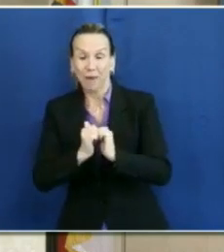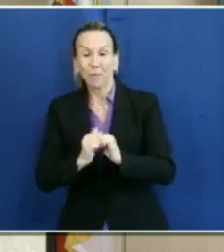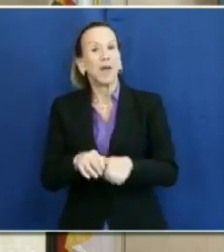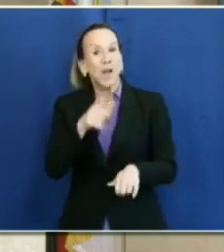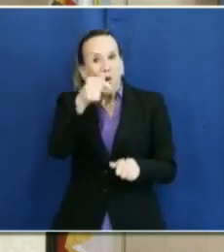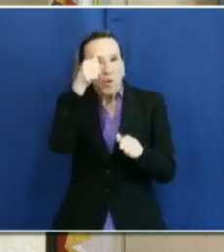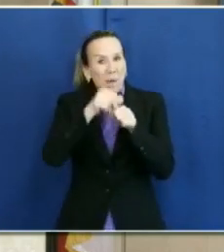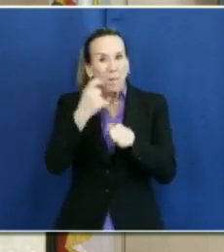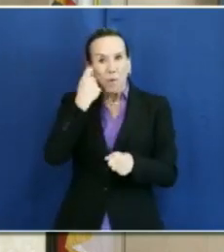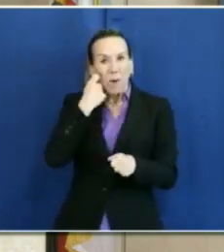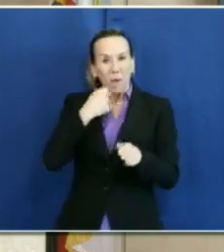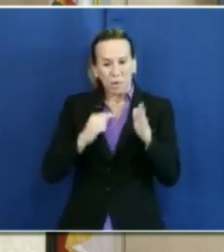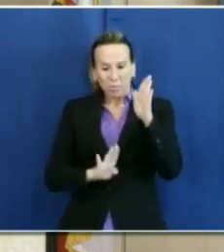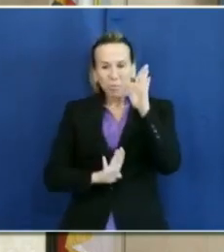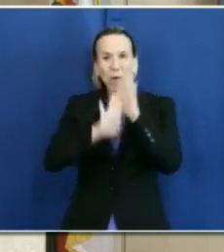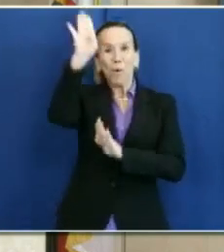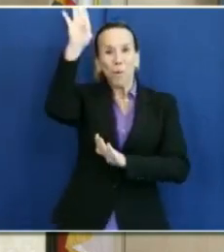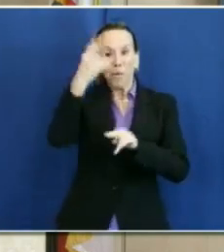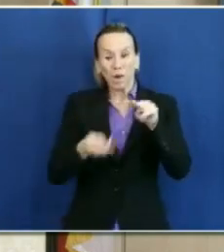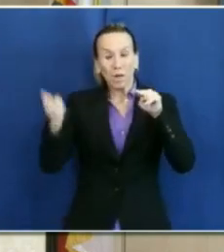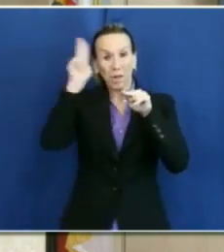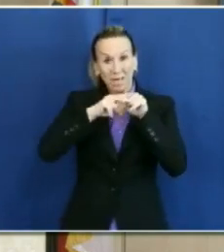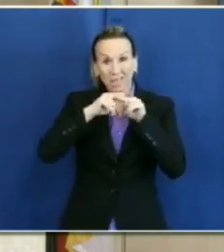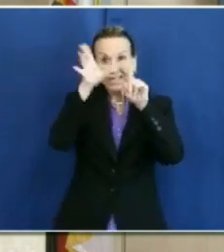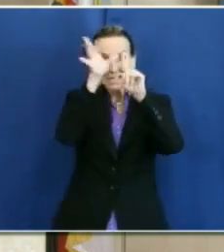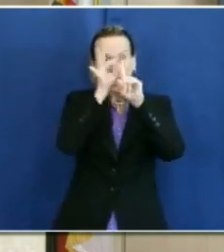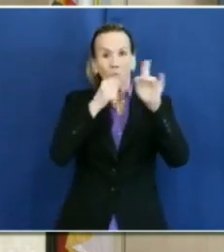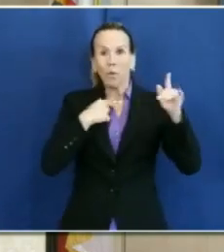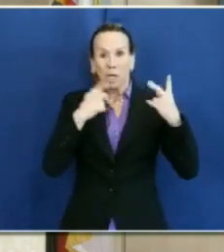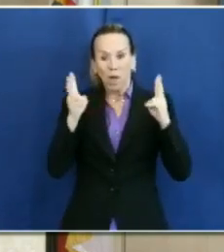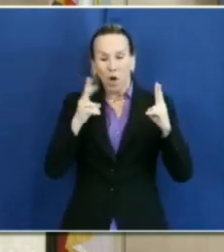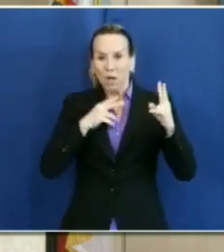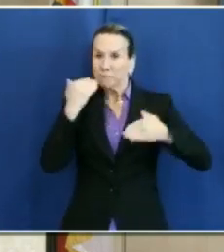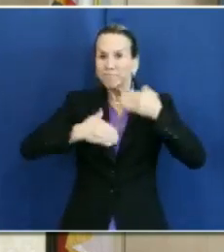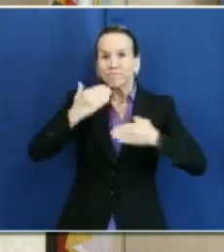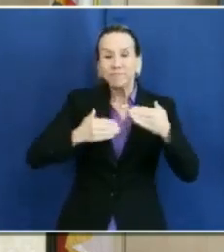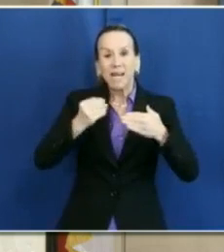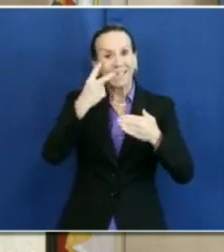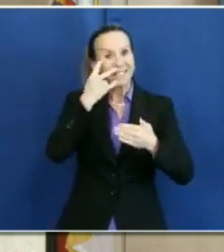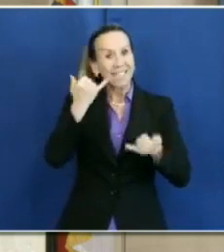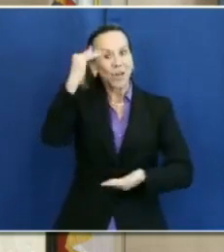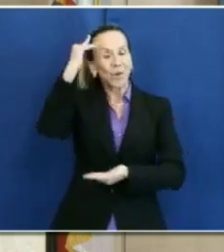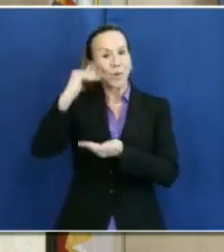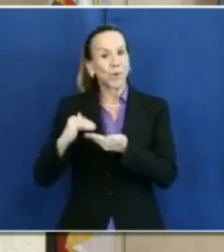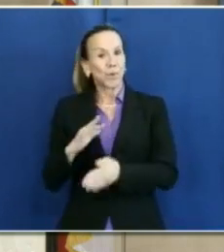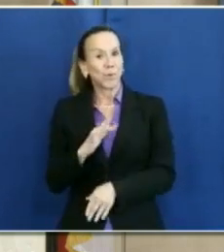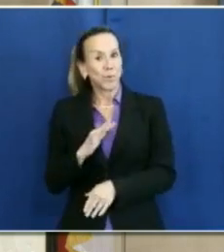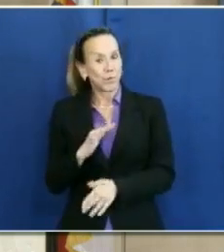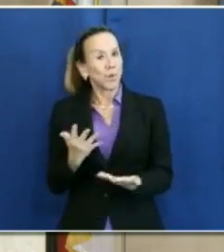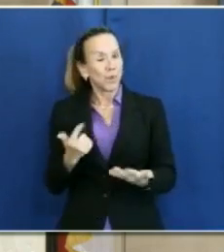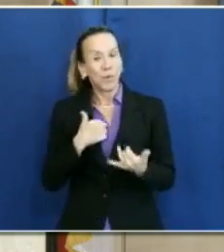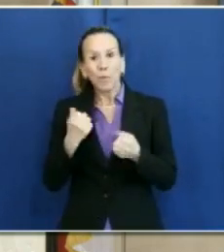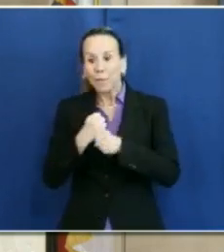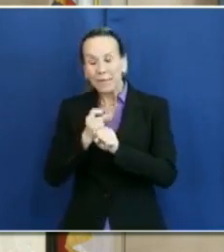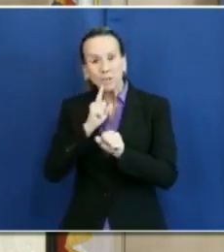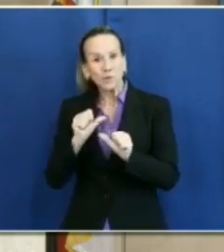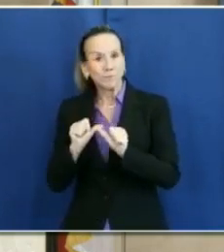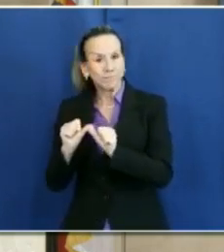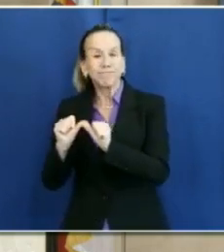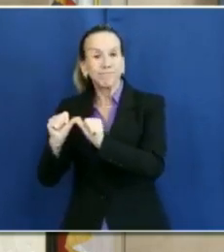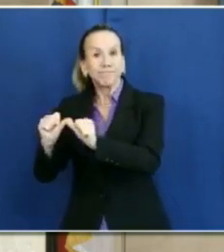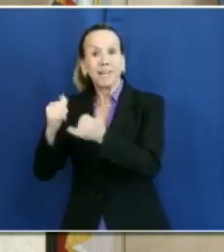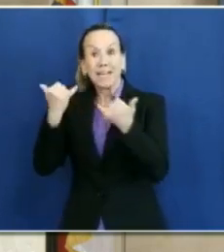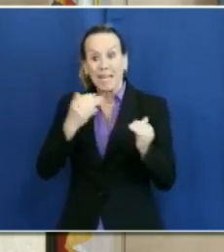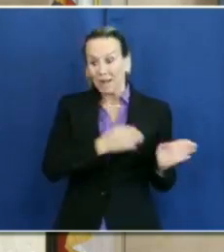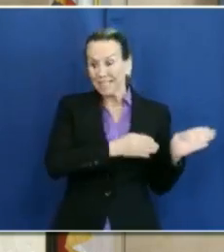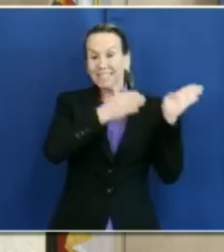and the cases came down. And so as we move forward, we want to be mindful that we don't want to undo the progress we've made and we want to make sure that as we move